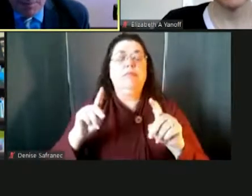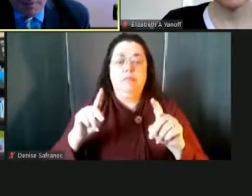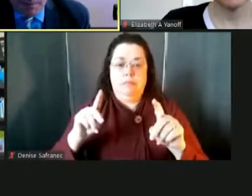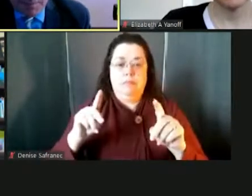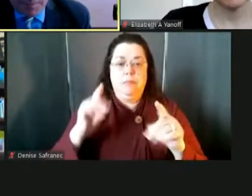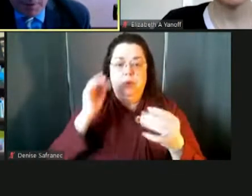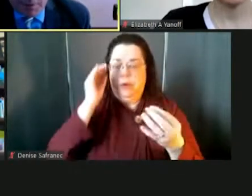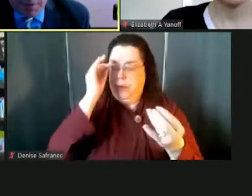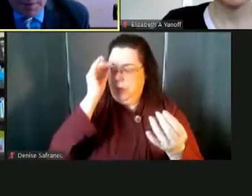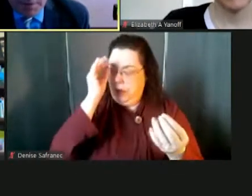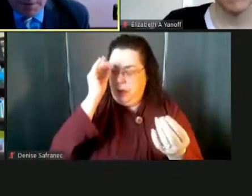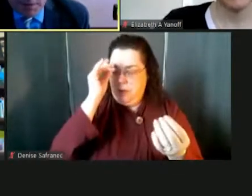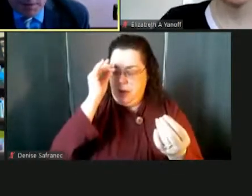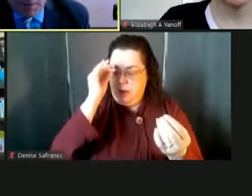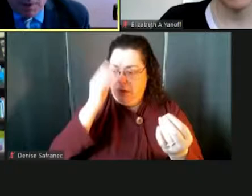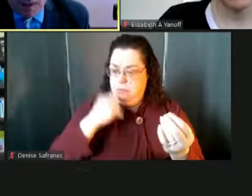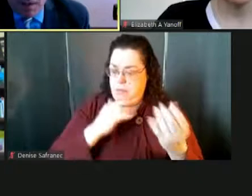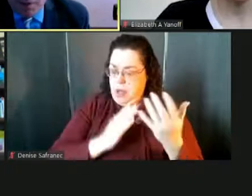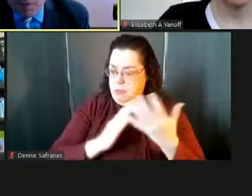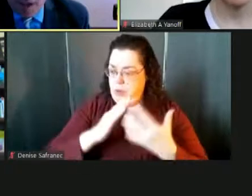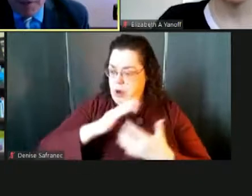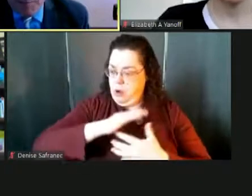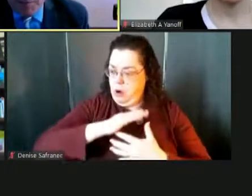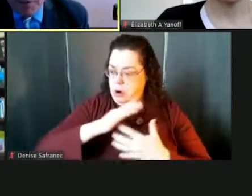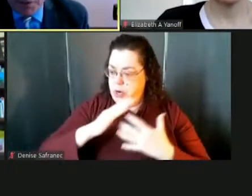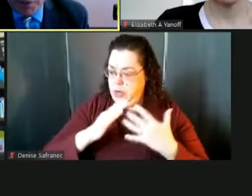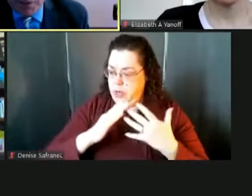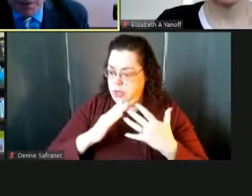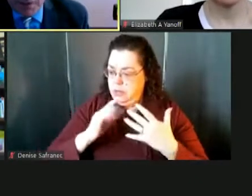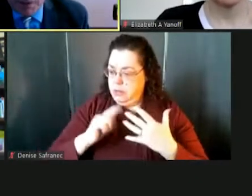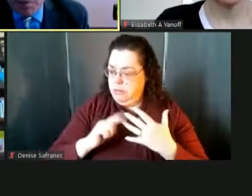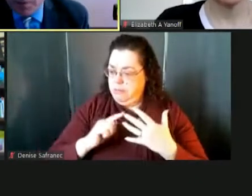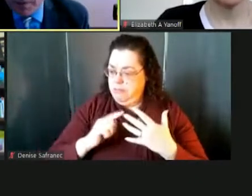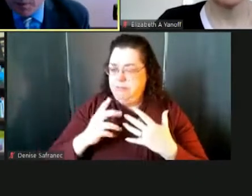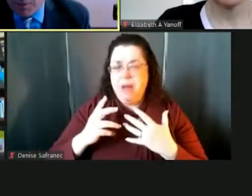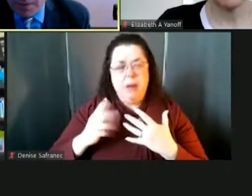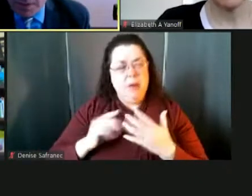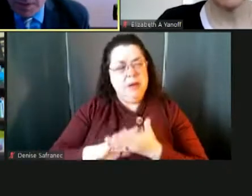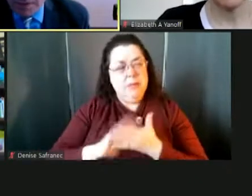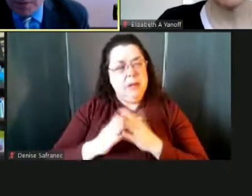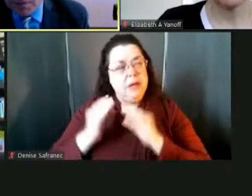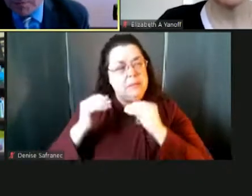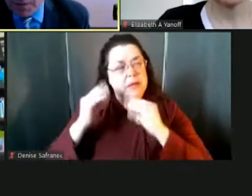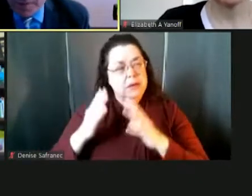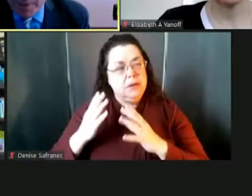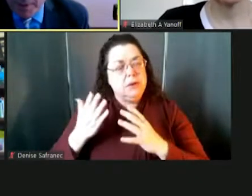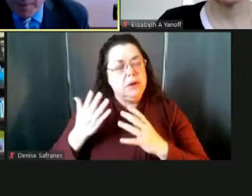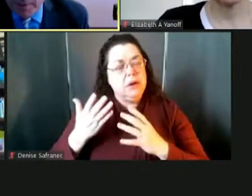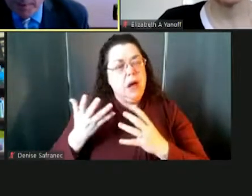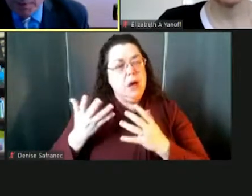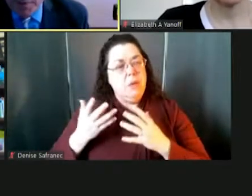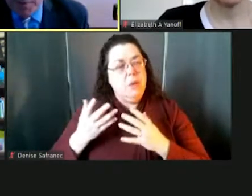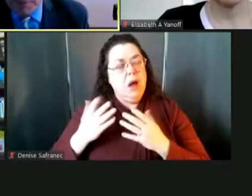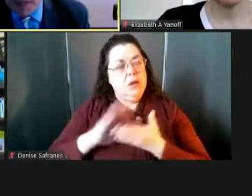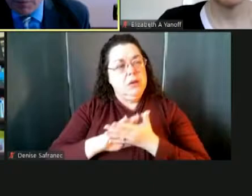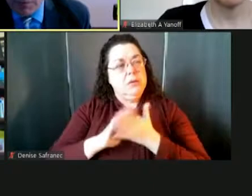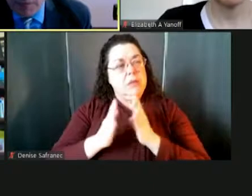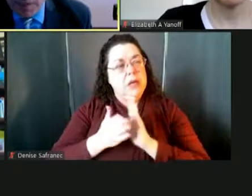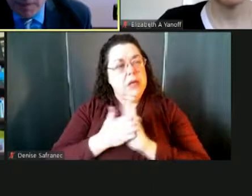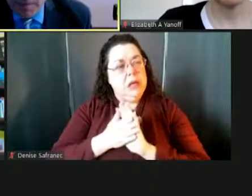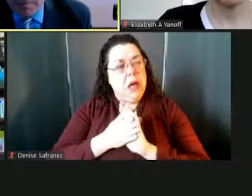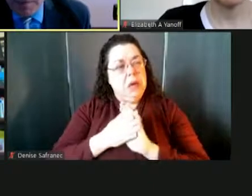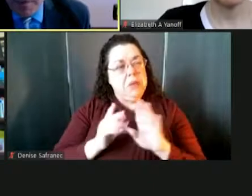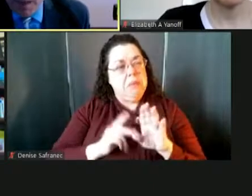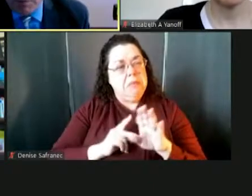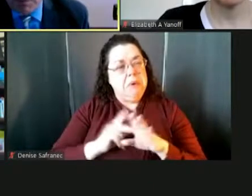perhaps their priorities and say, know what, I always wanted to be a teacher. I always wanted to go in education. Somebody planted a seed of doubt